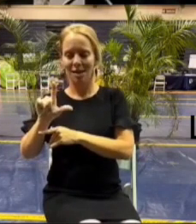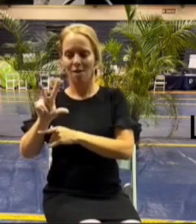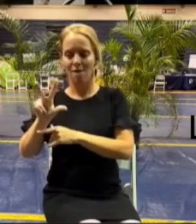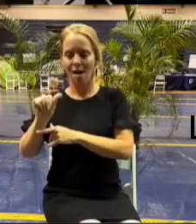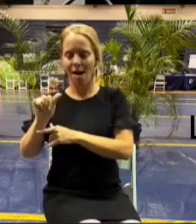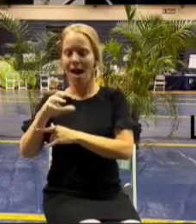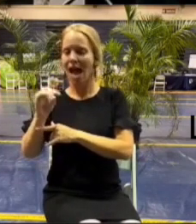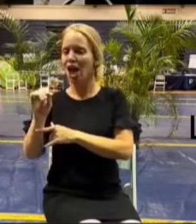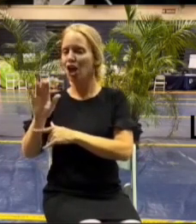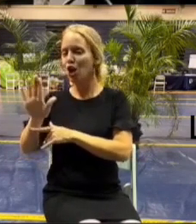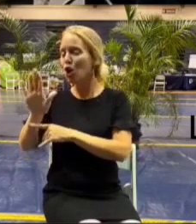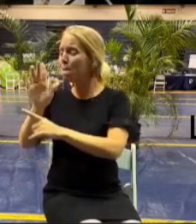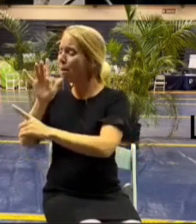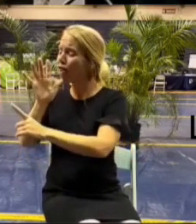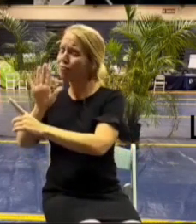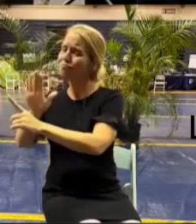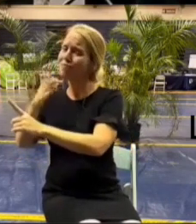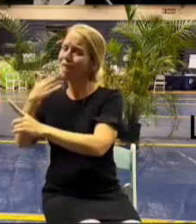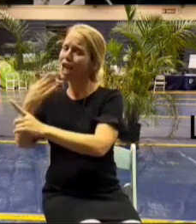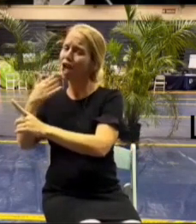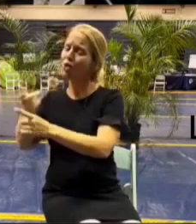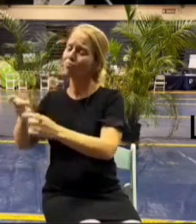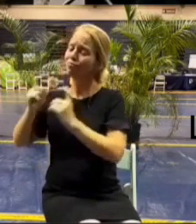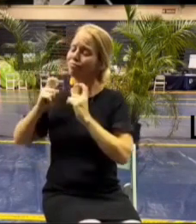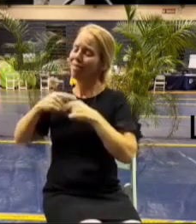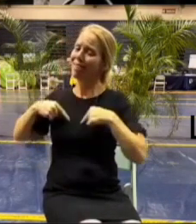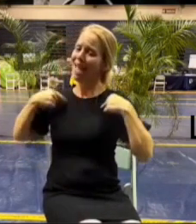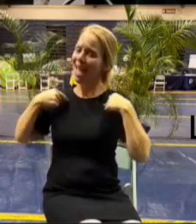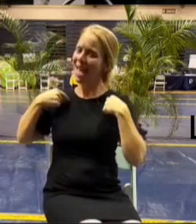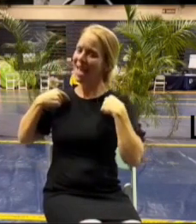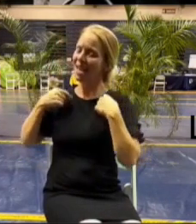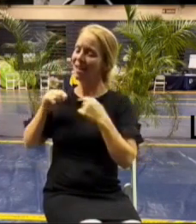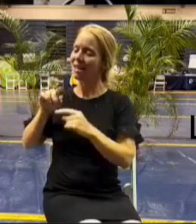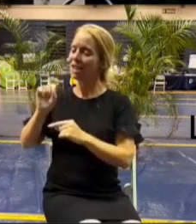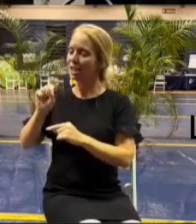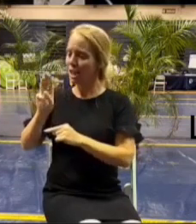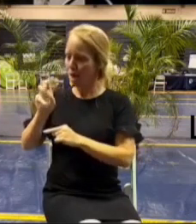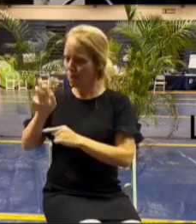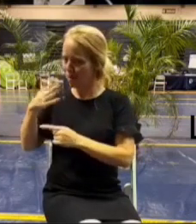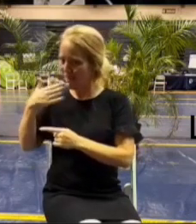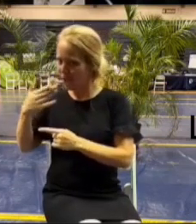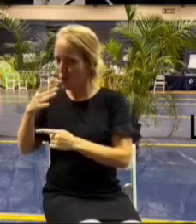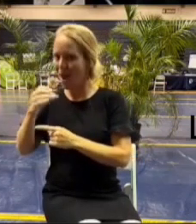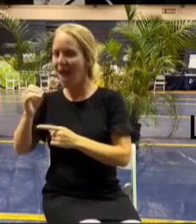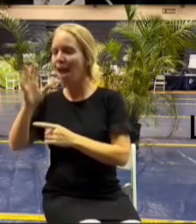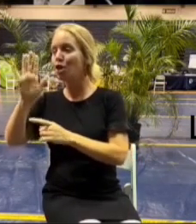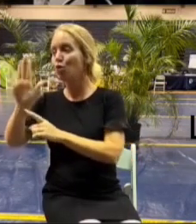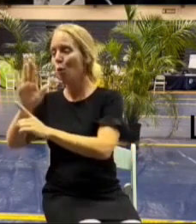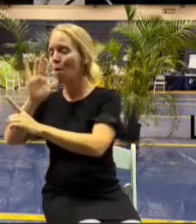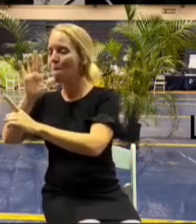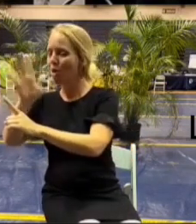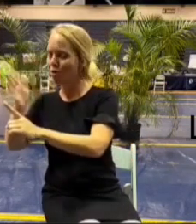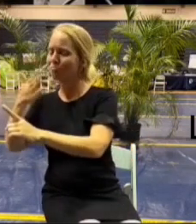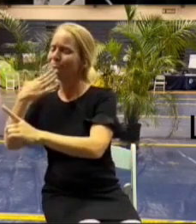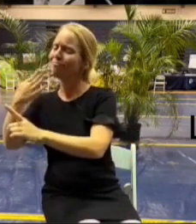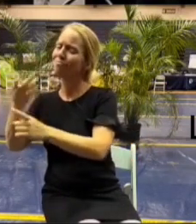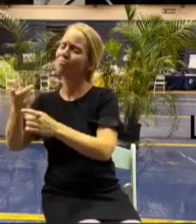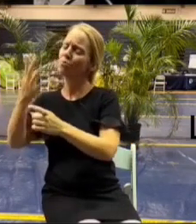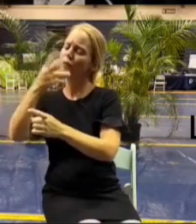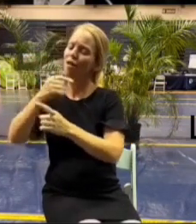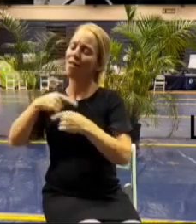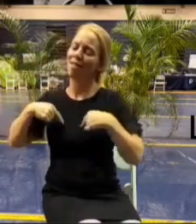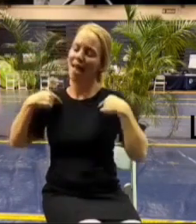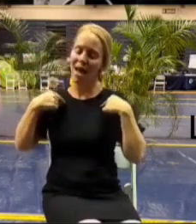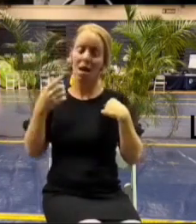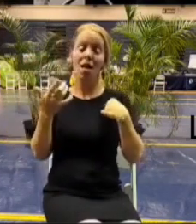today thank you for bringing this uh summer on behalf of your mom so again we'll get right to it i'd like to introduce your council member she has some information to share